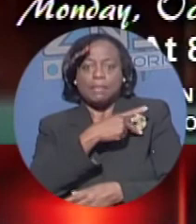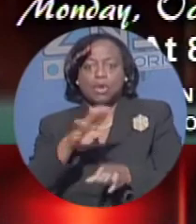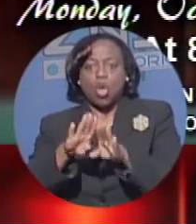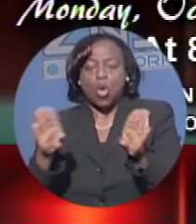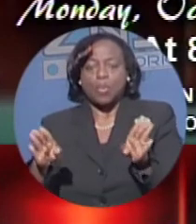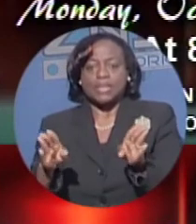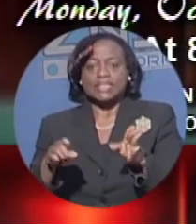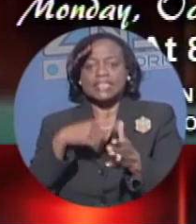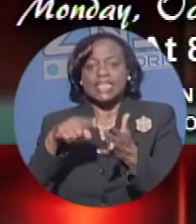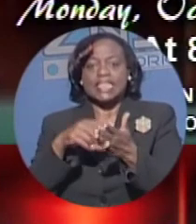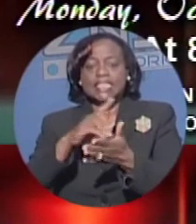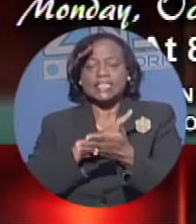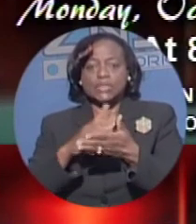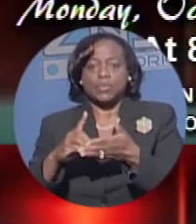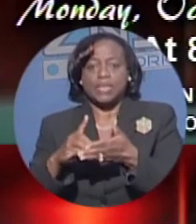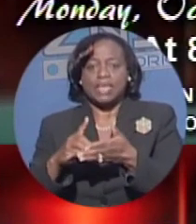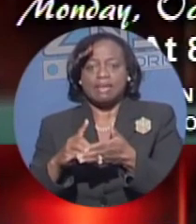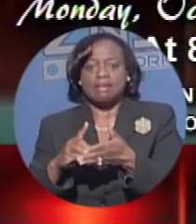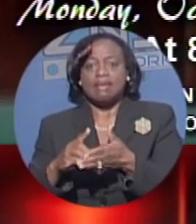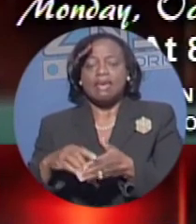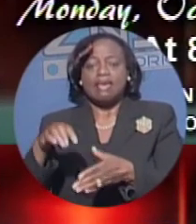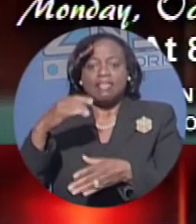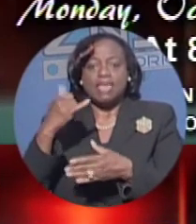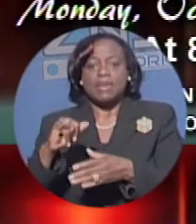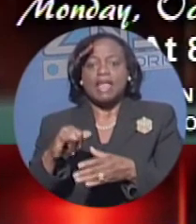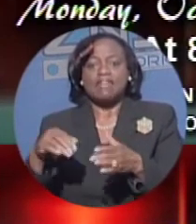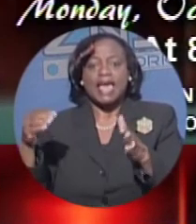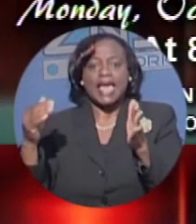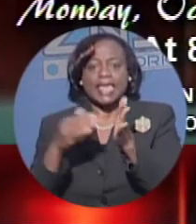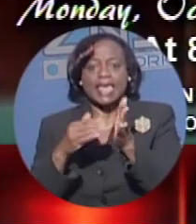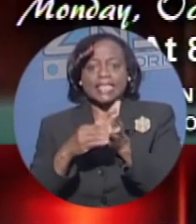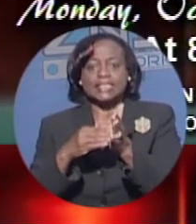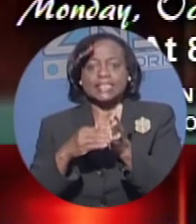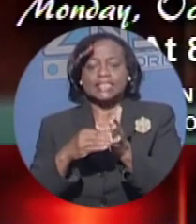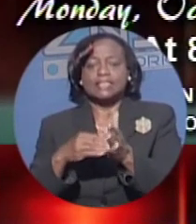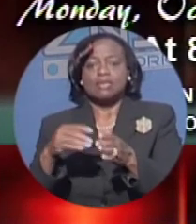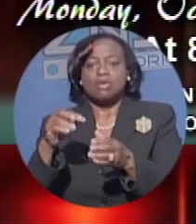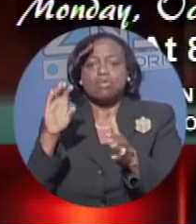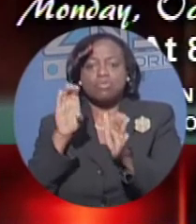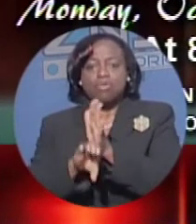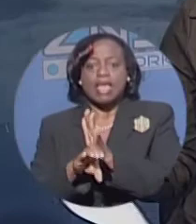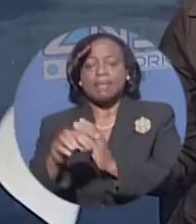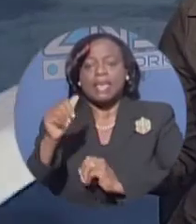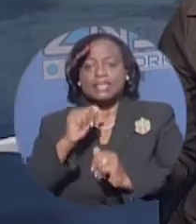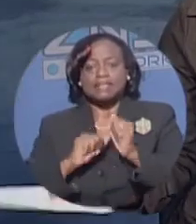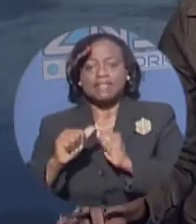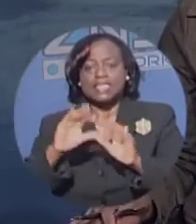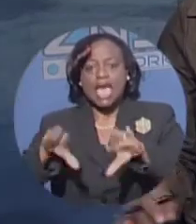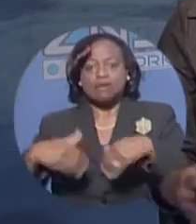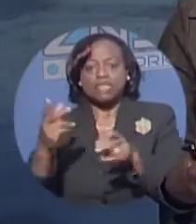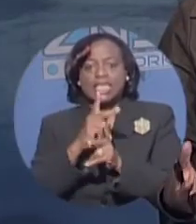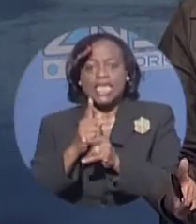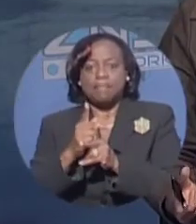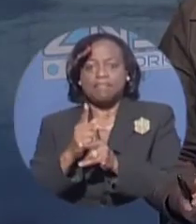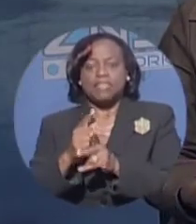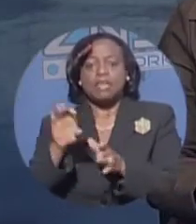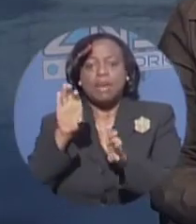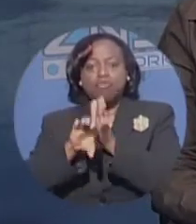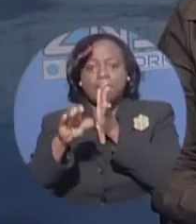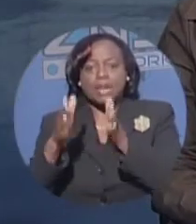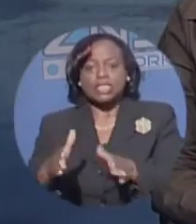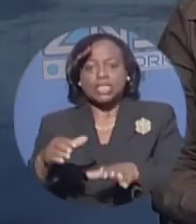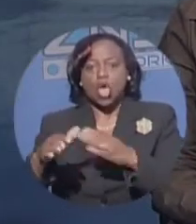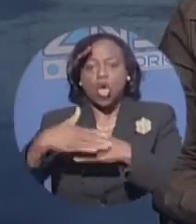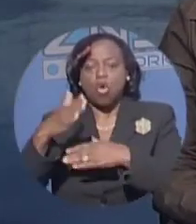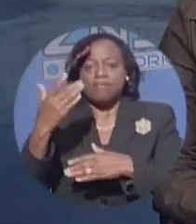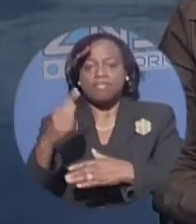plans to reveal some anti-crime initiatives that will ensure criminals are kept off the streets. So just what's set to take place